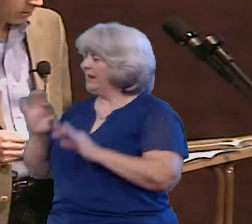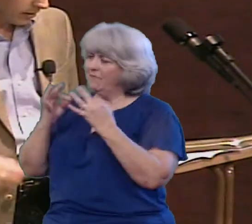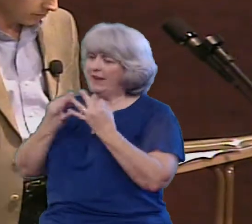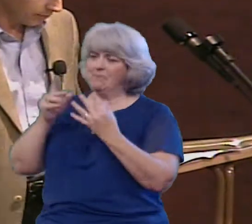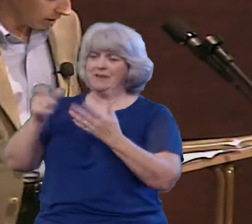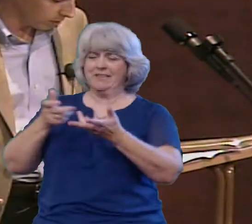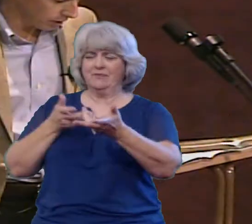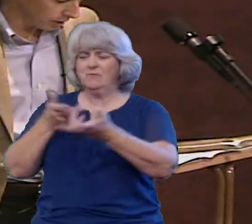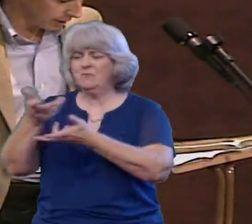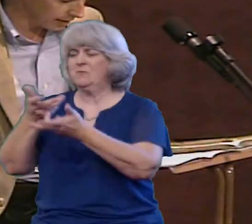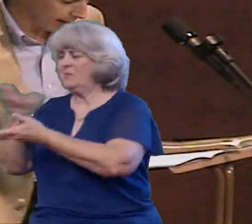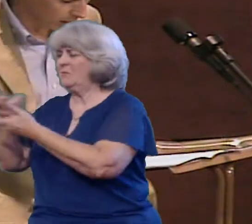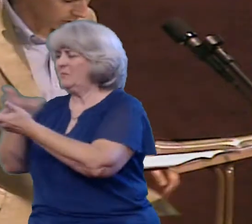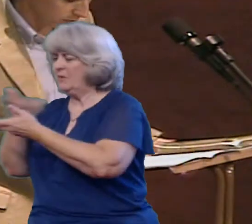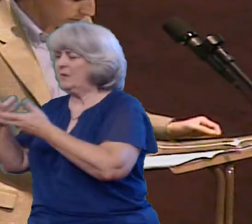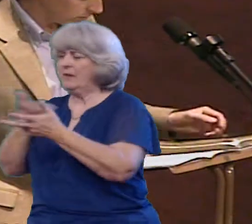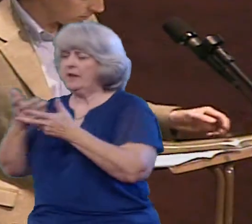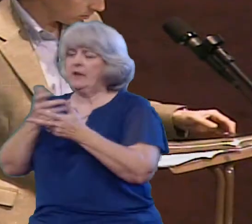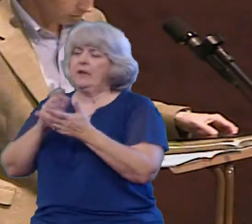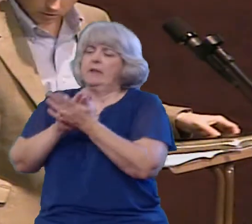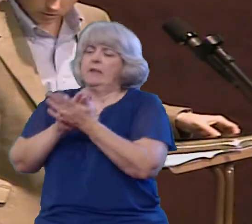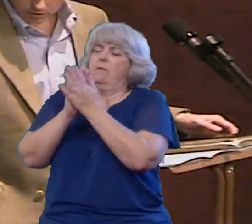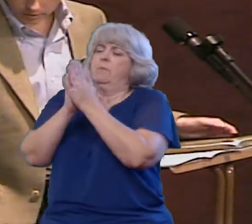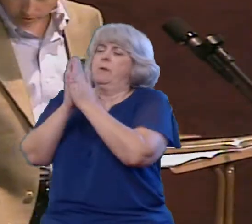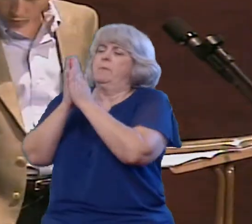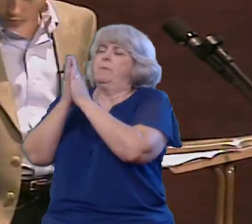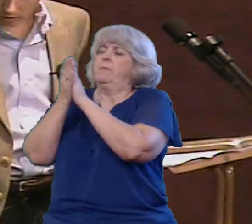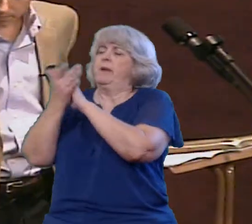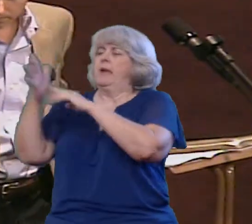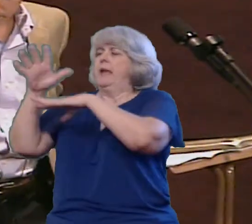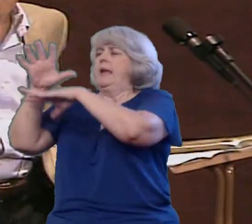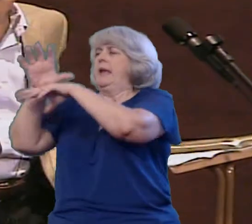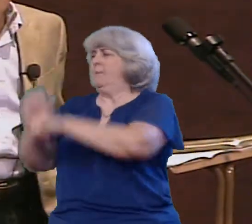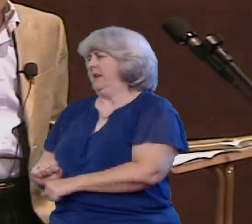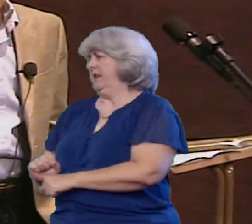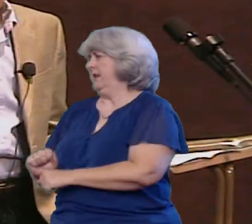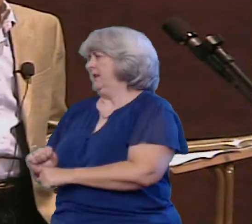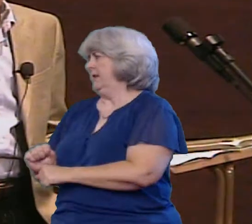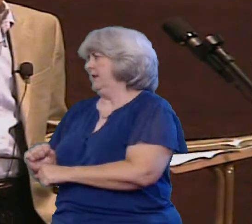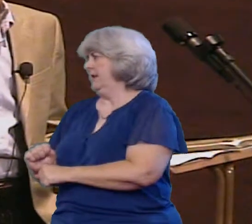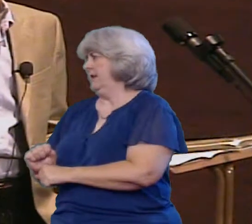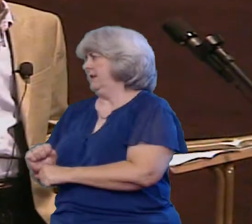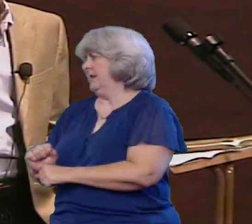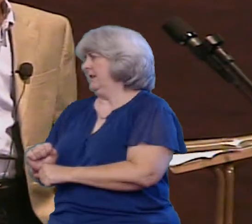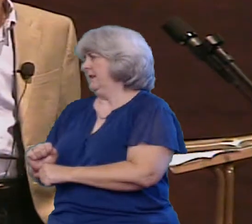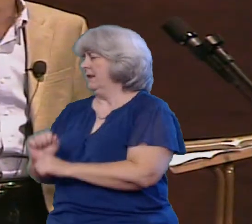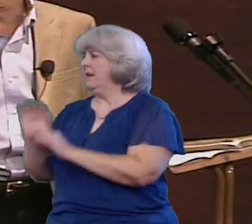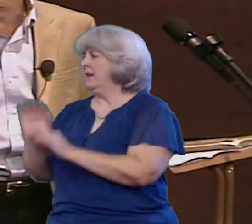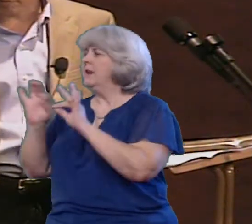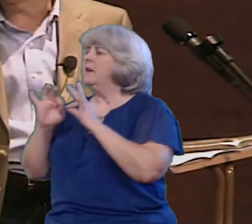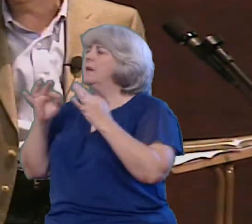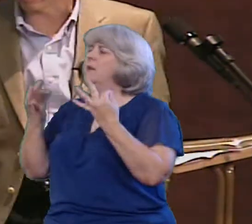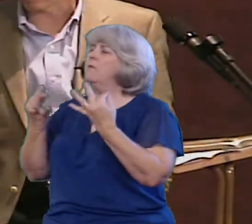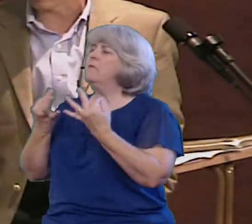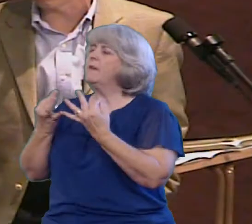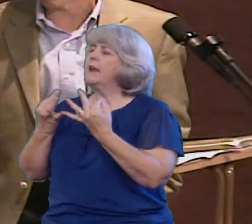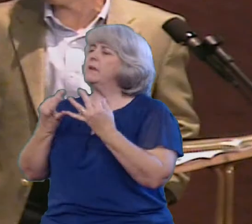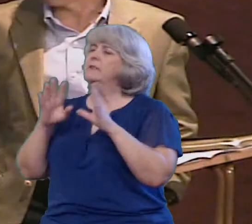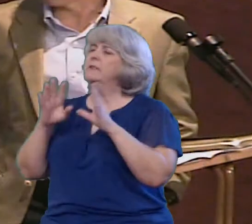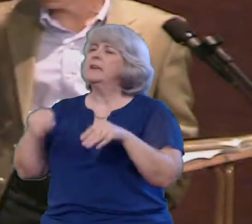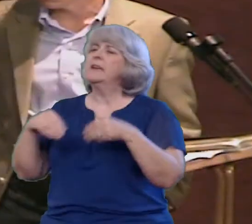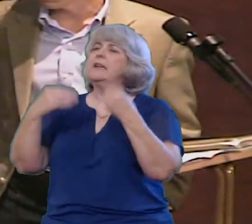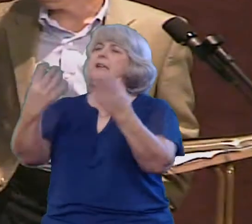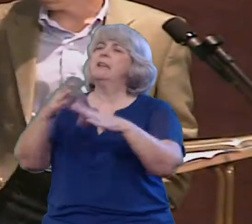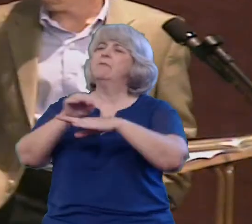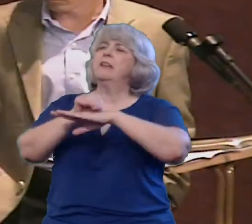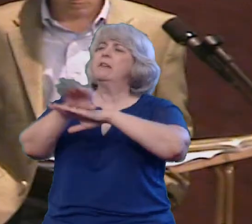that develop into habits The third one Purpose driven families also yield influence that impact